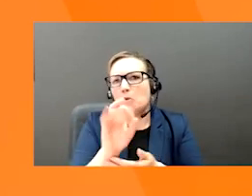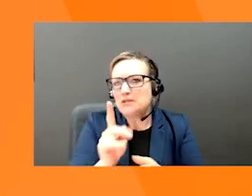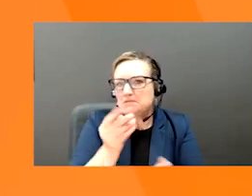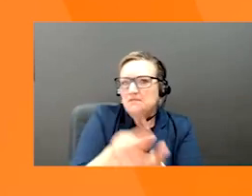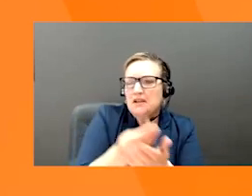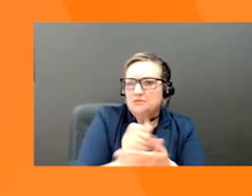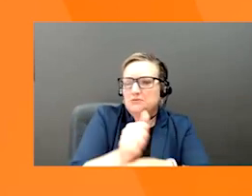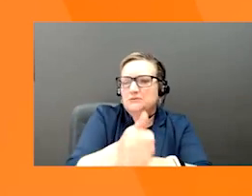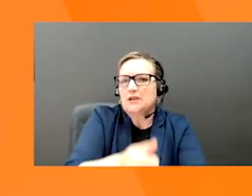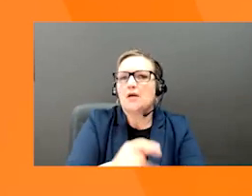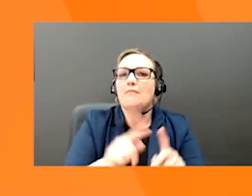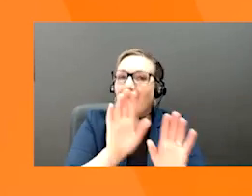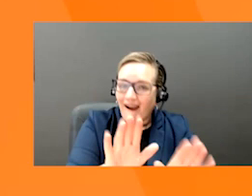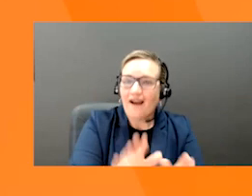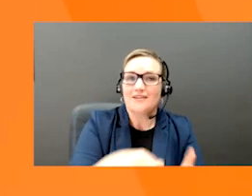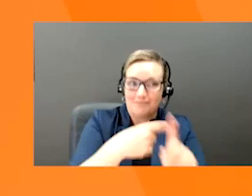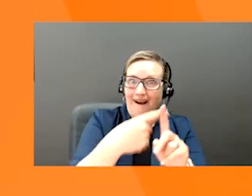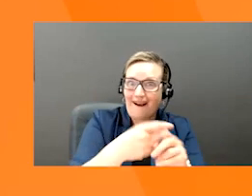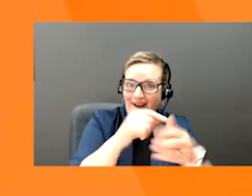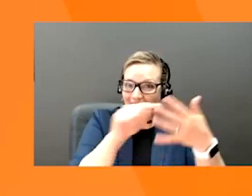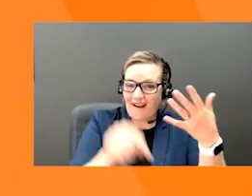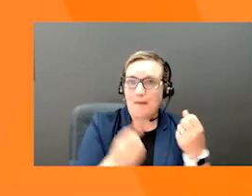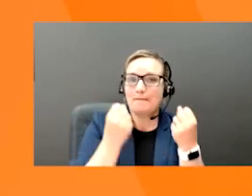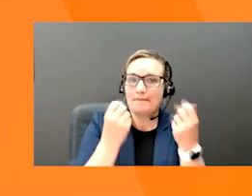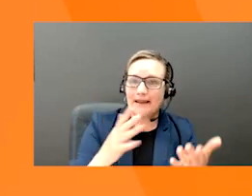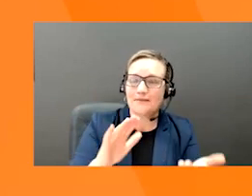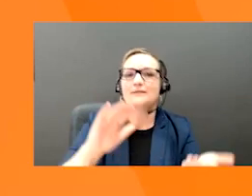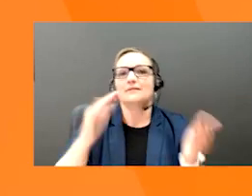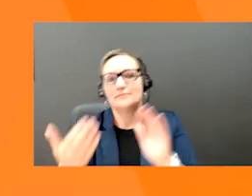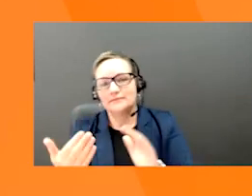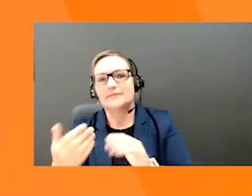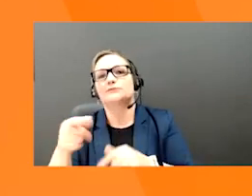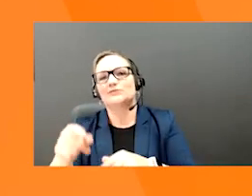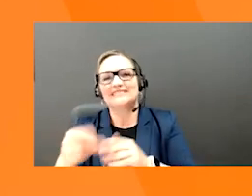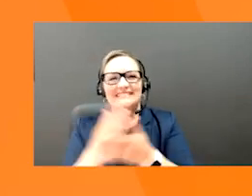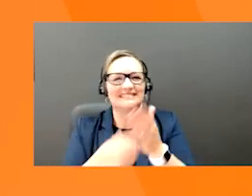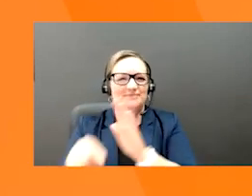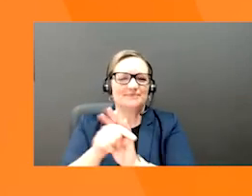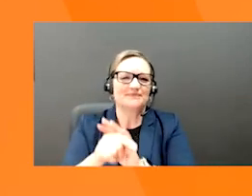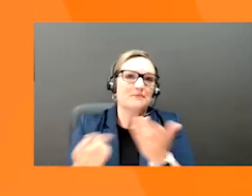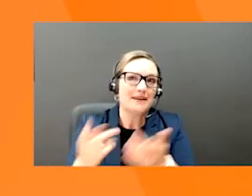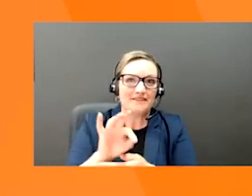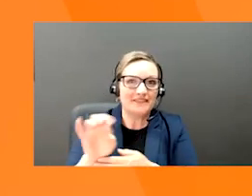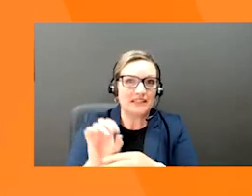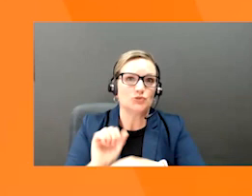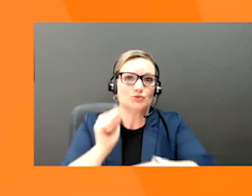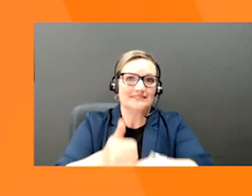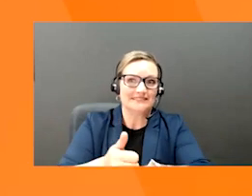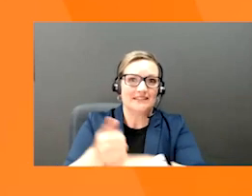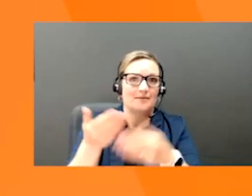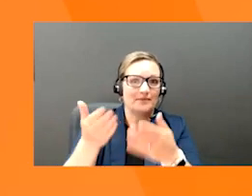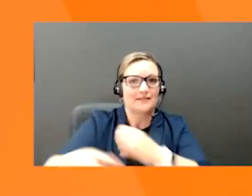costs. But there are disadvantages because you're competing with other organizations. There might be fees to list your product,